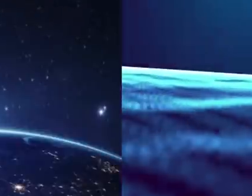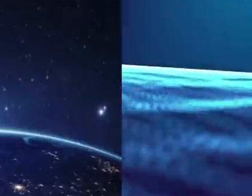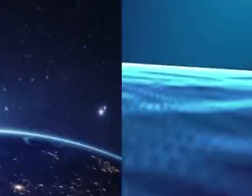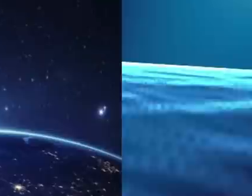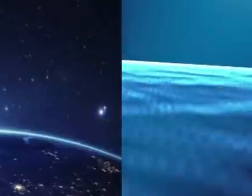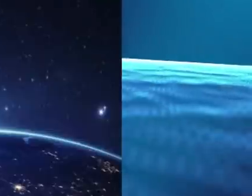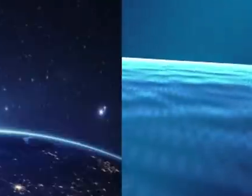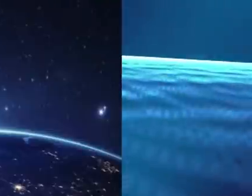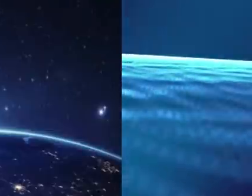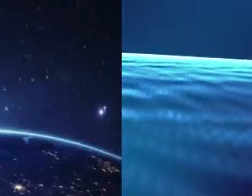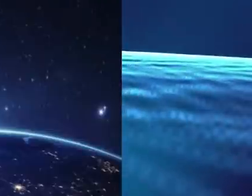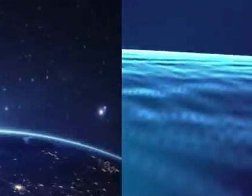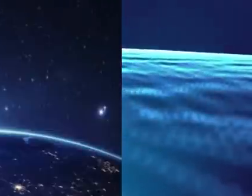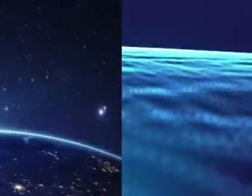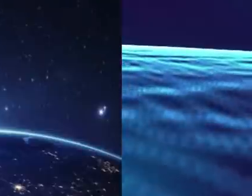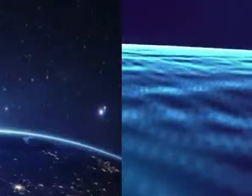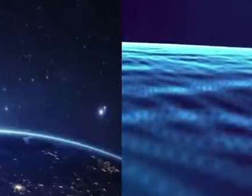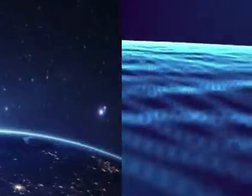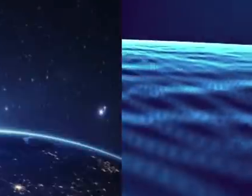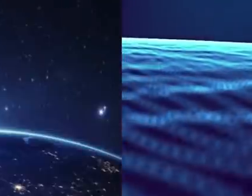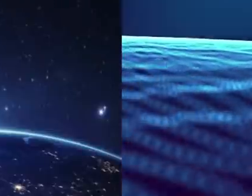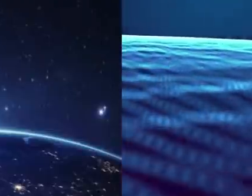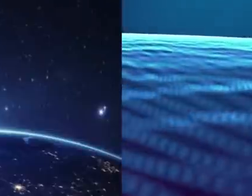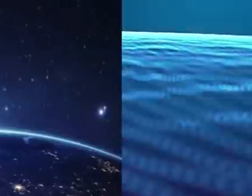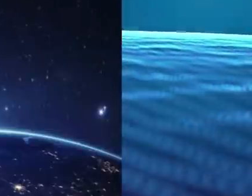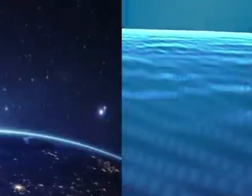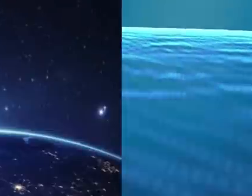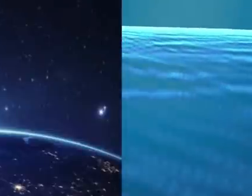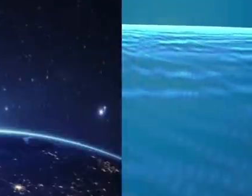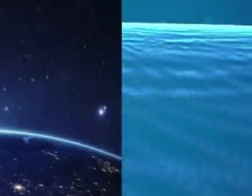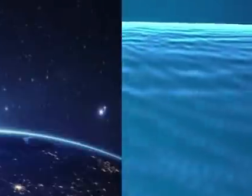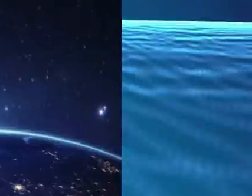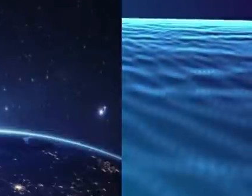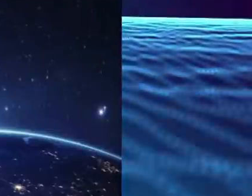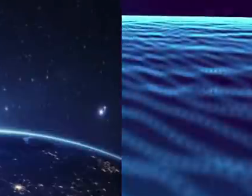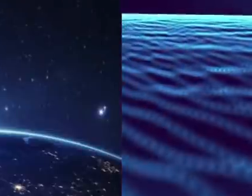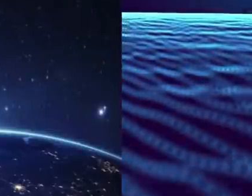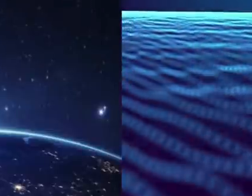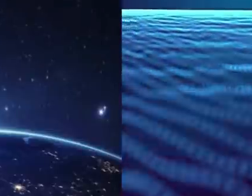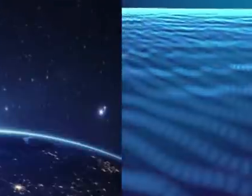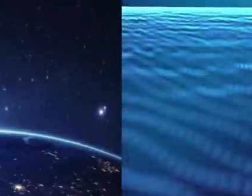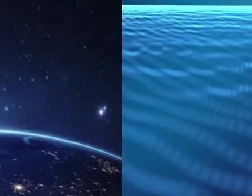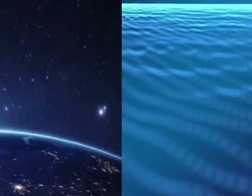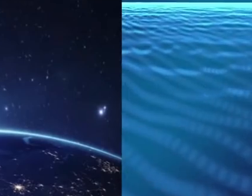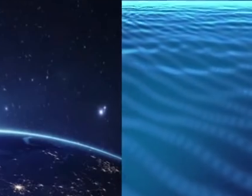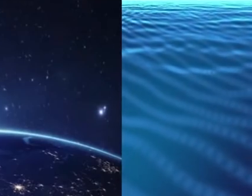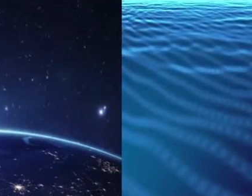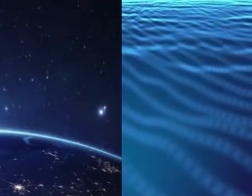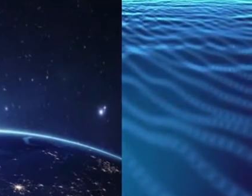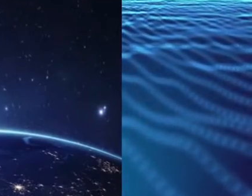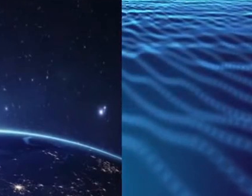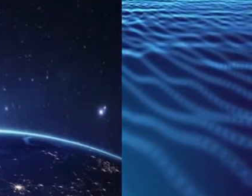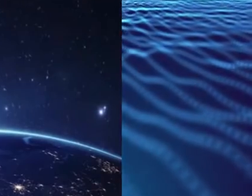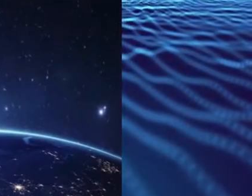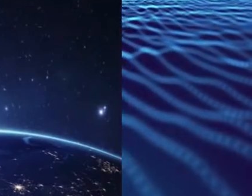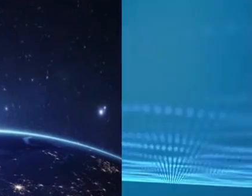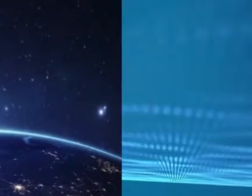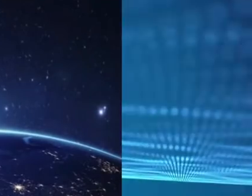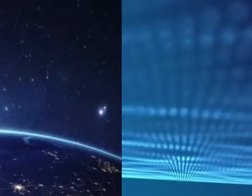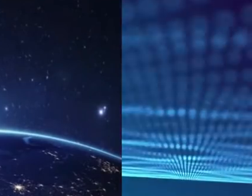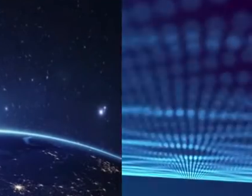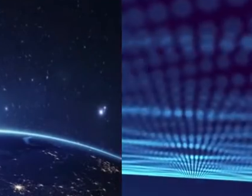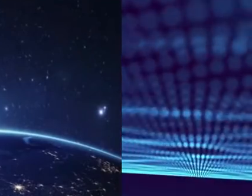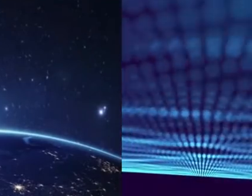symptoms, it is something that you wake up and say, wait, hold on, something just doesn't feel quite like how I